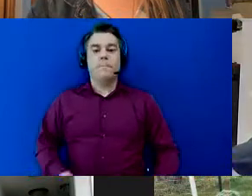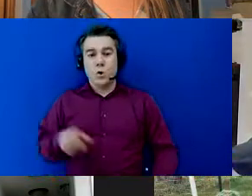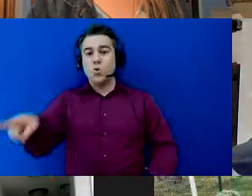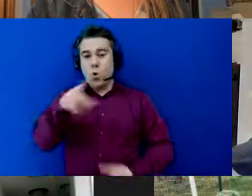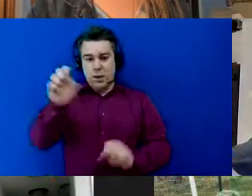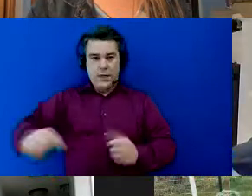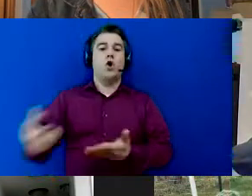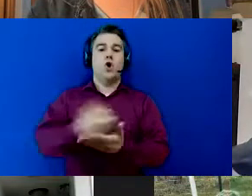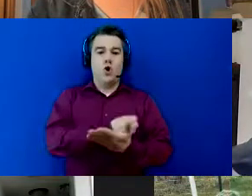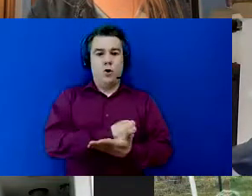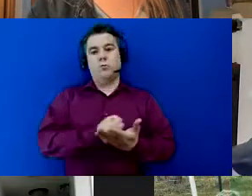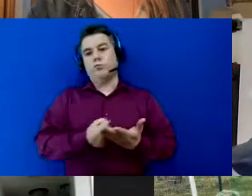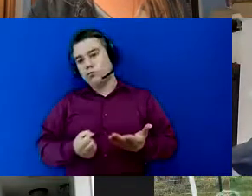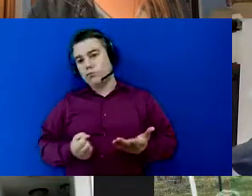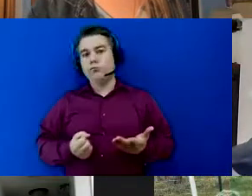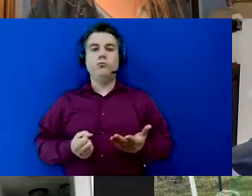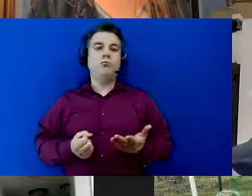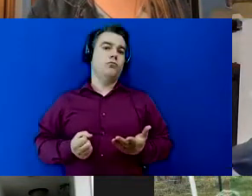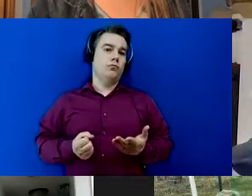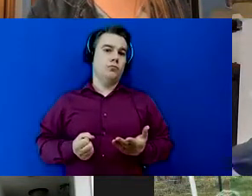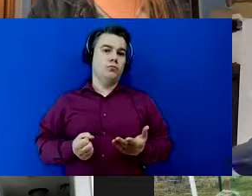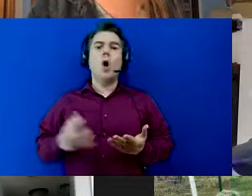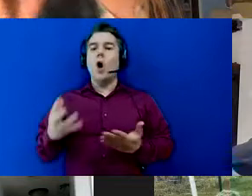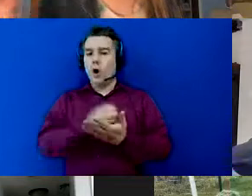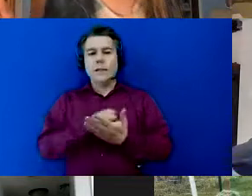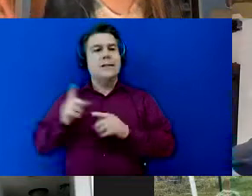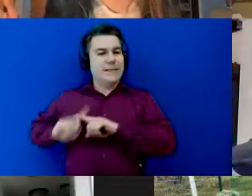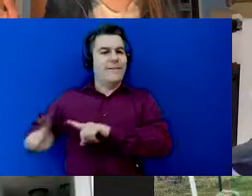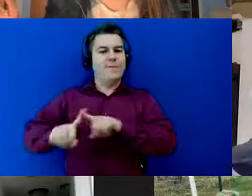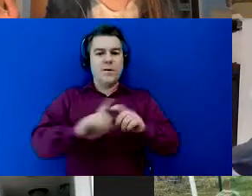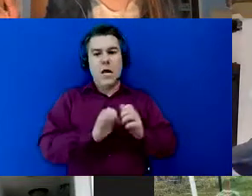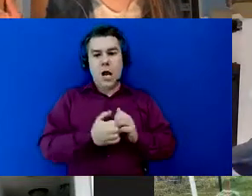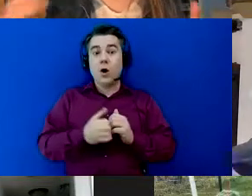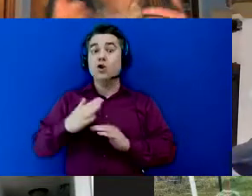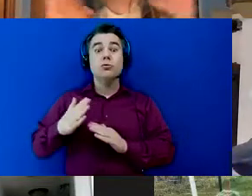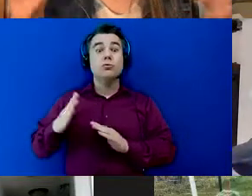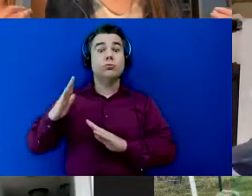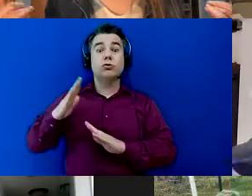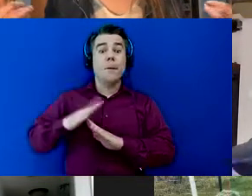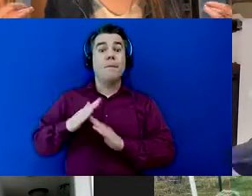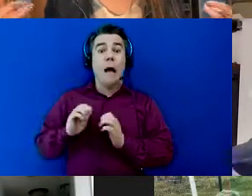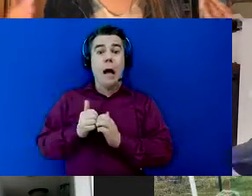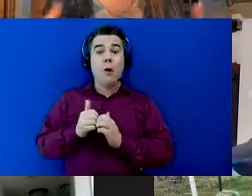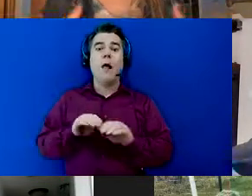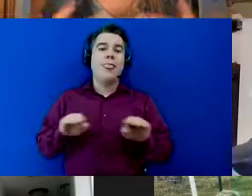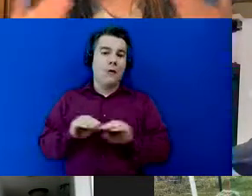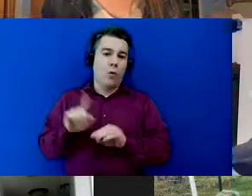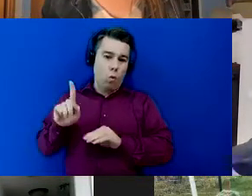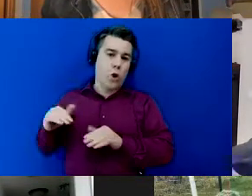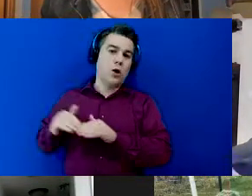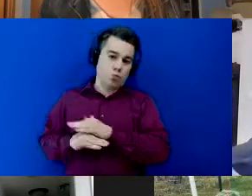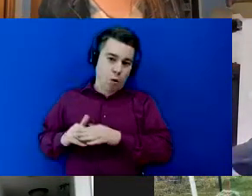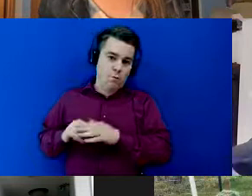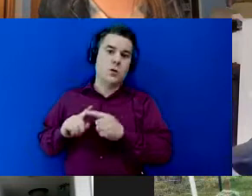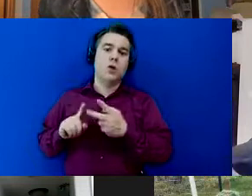um you can earn it several different ways the biggest ways are obviously level one enrollments and ranking